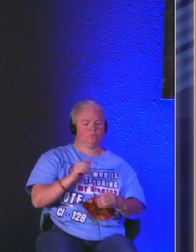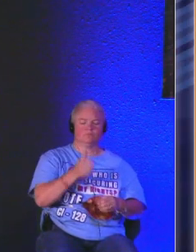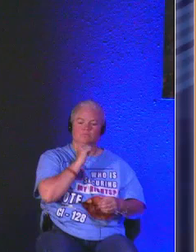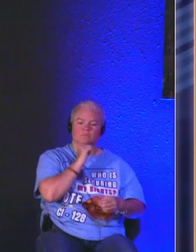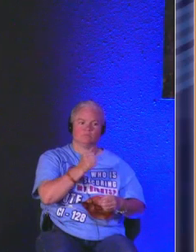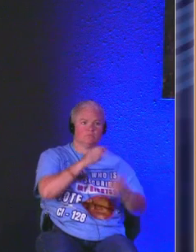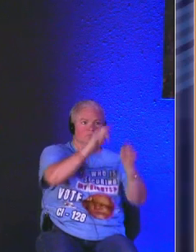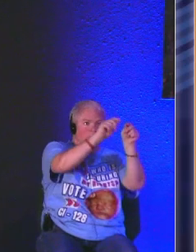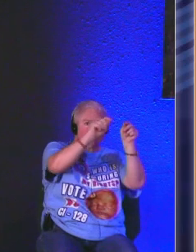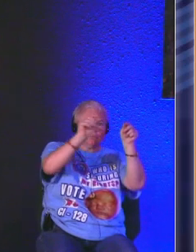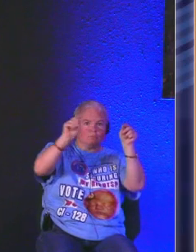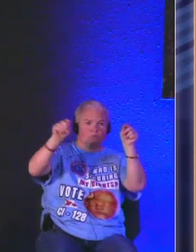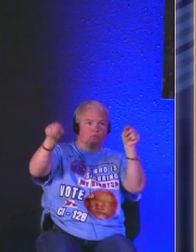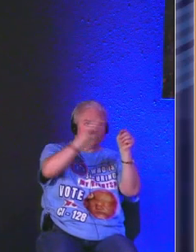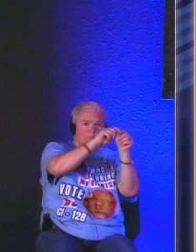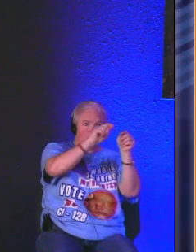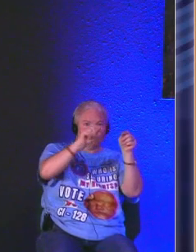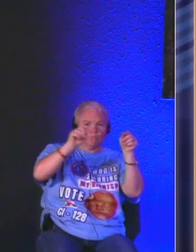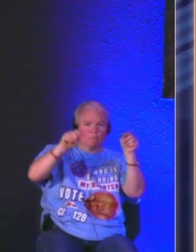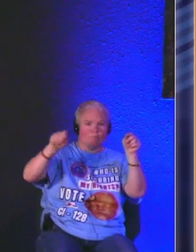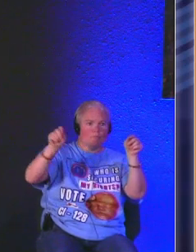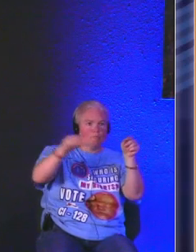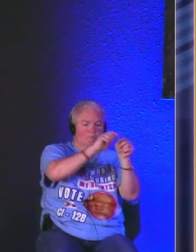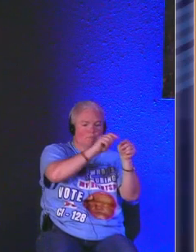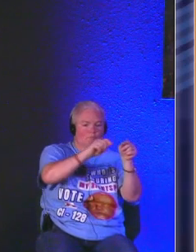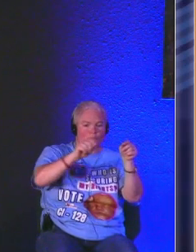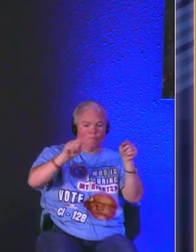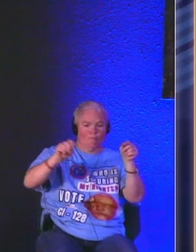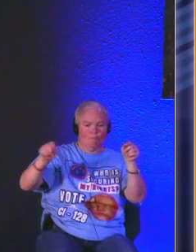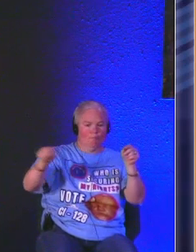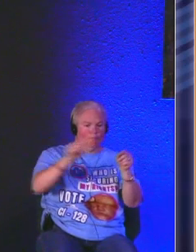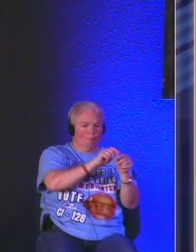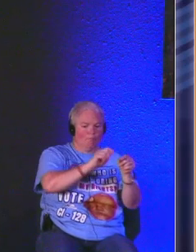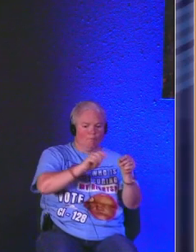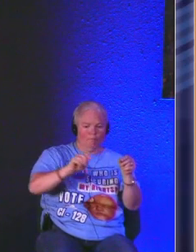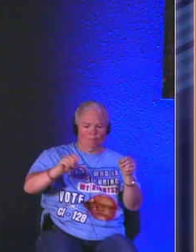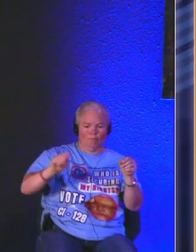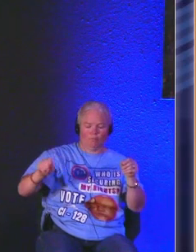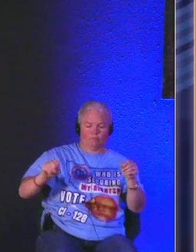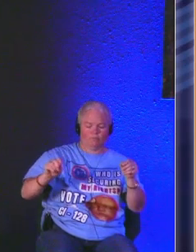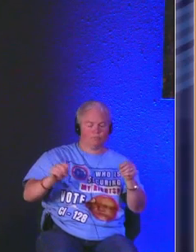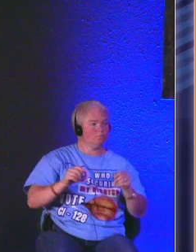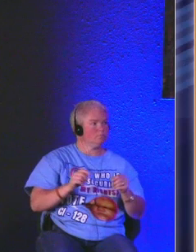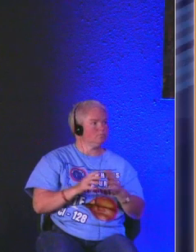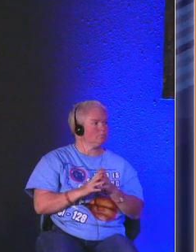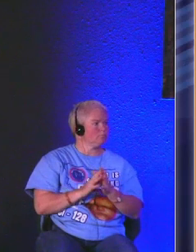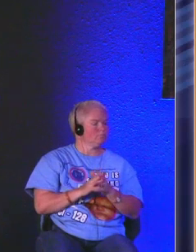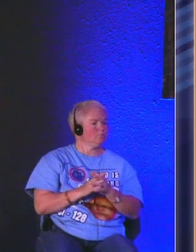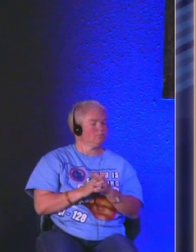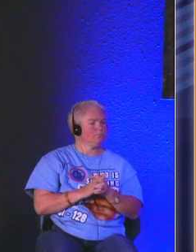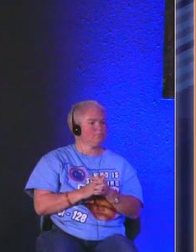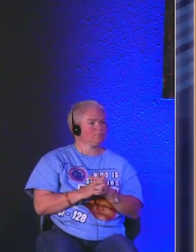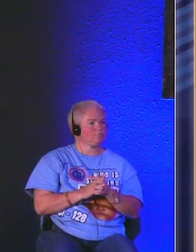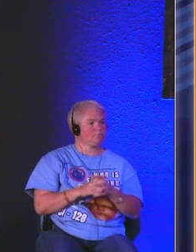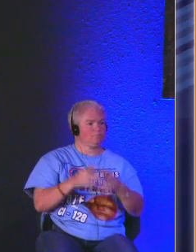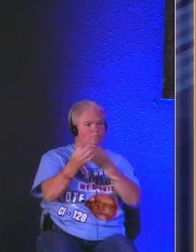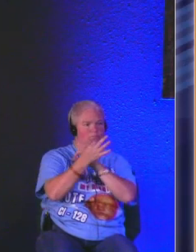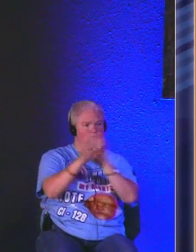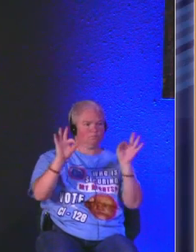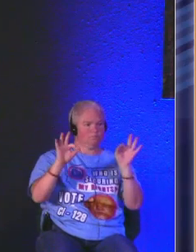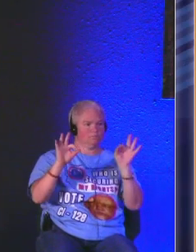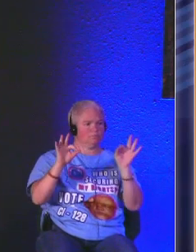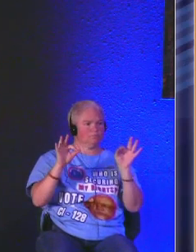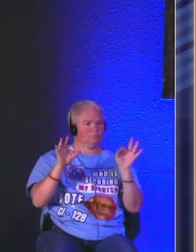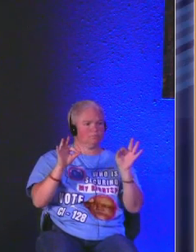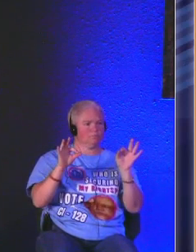and if you're not signed up but you have kids or grandkids or neighbor kids bring them um we like to do it early so they freeze up